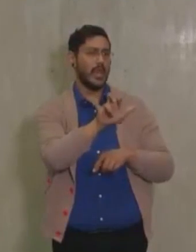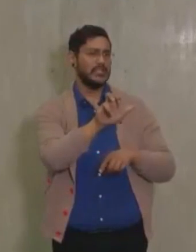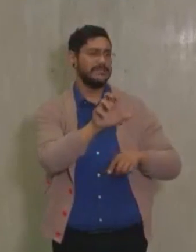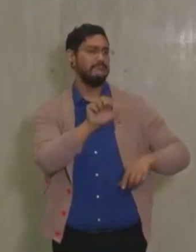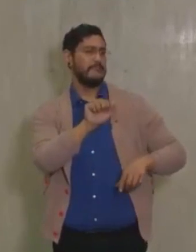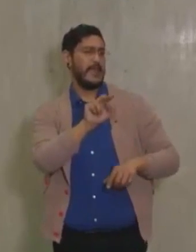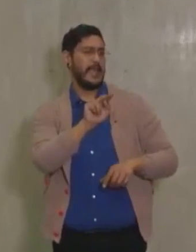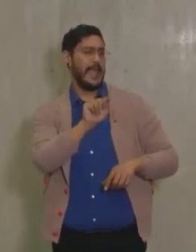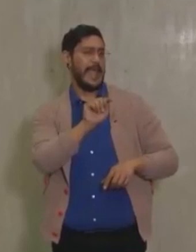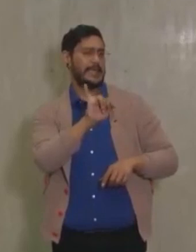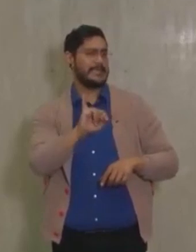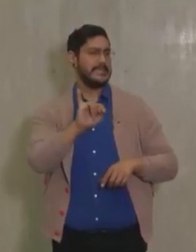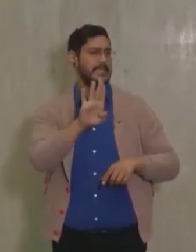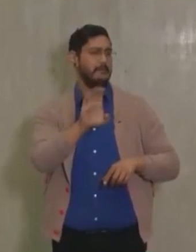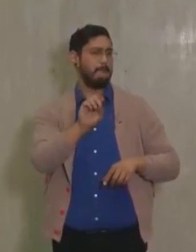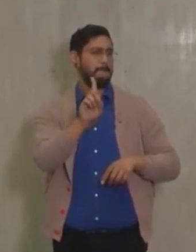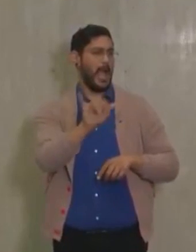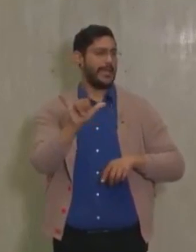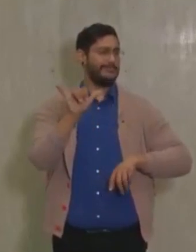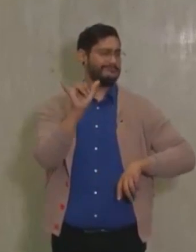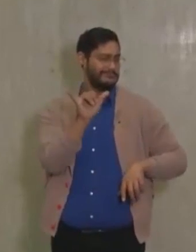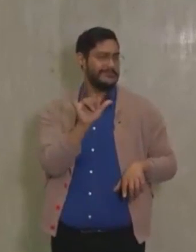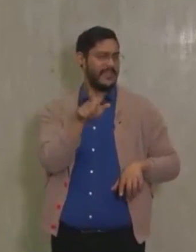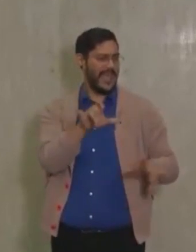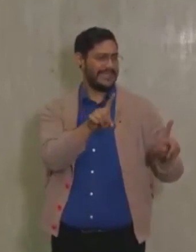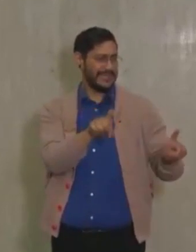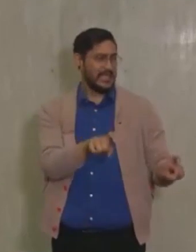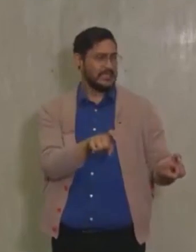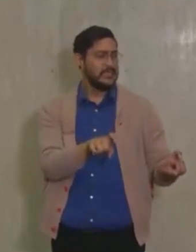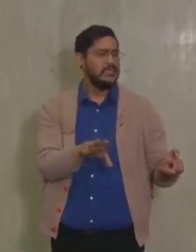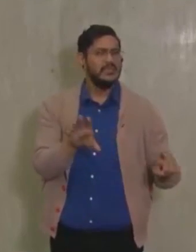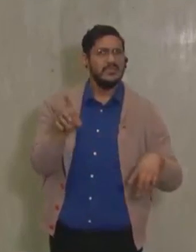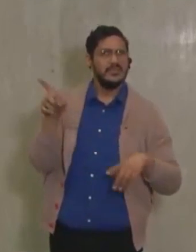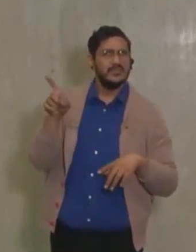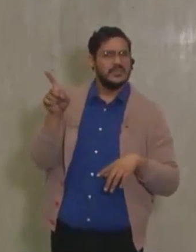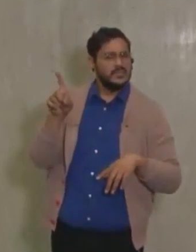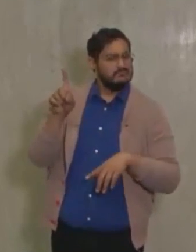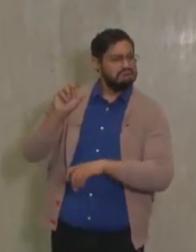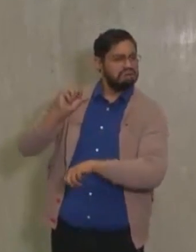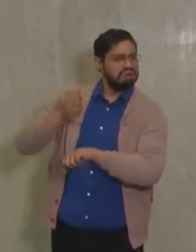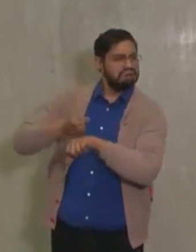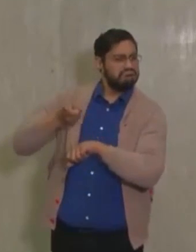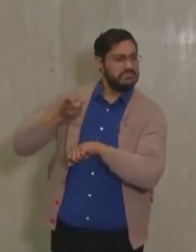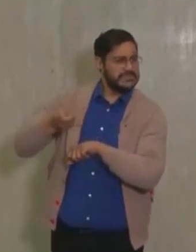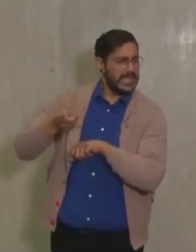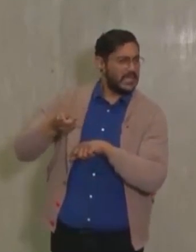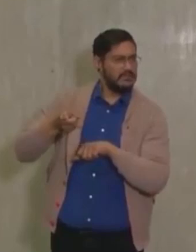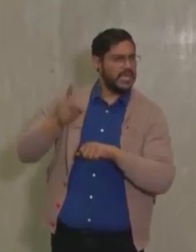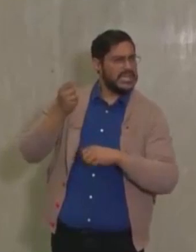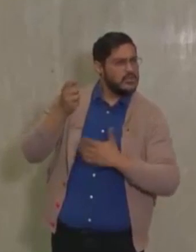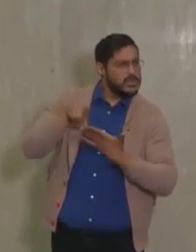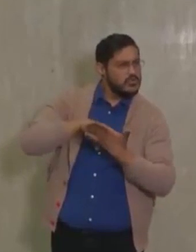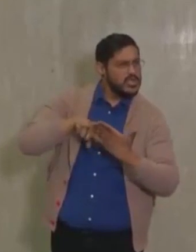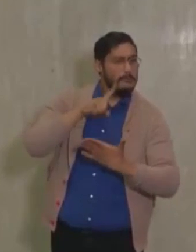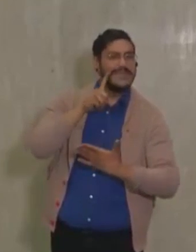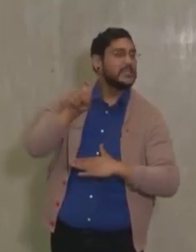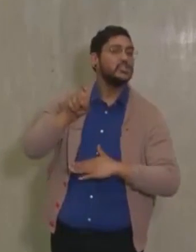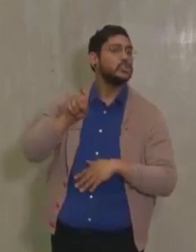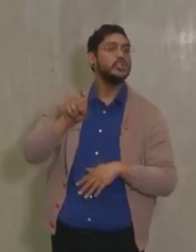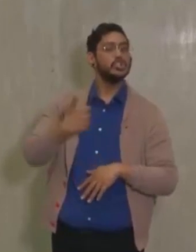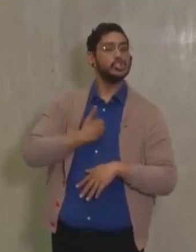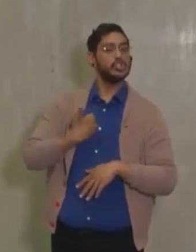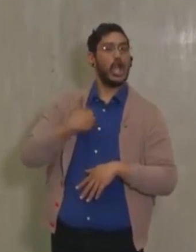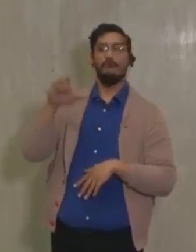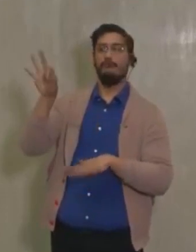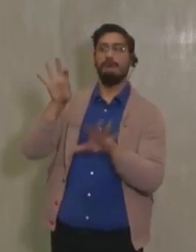out on Friday, got a little bit of criticism for the way it was compiled because it was sort of a self-selected group of people that